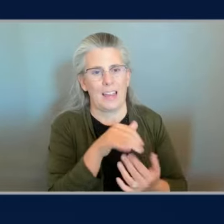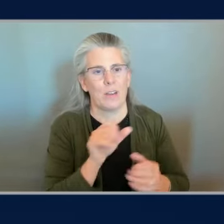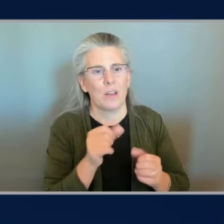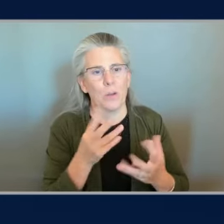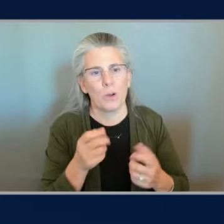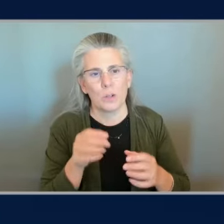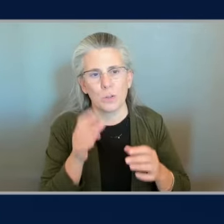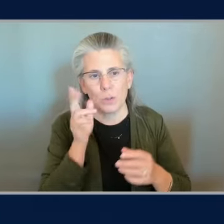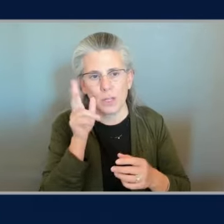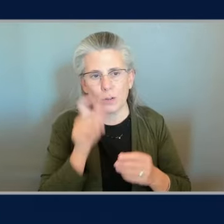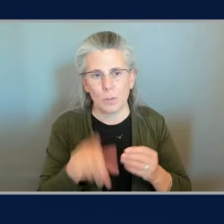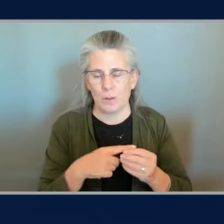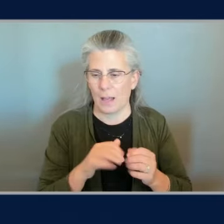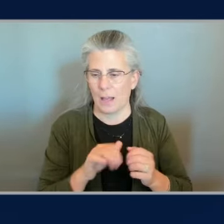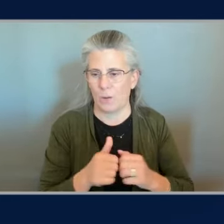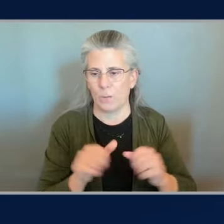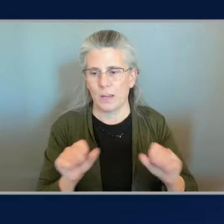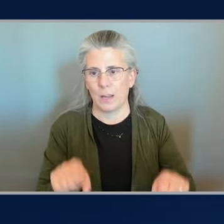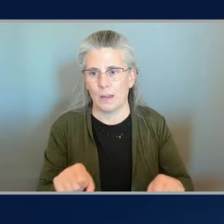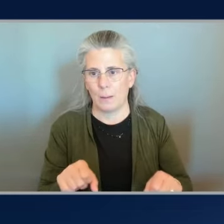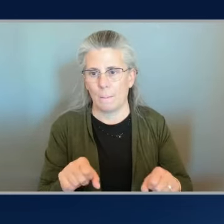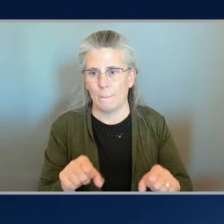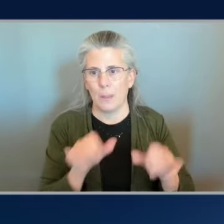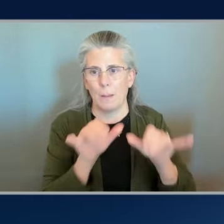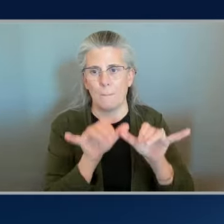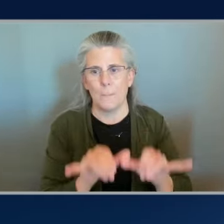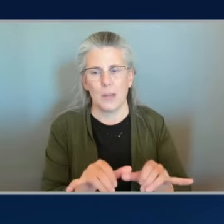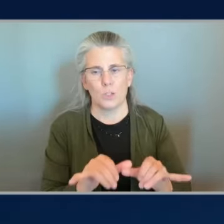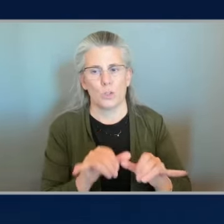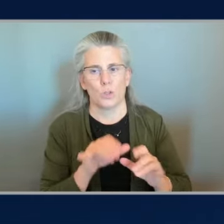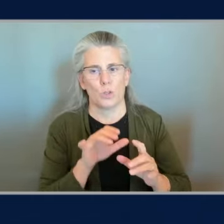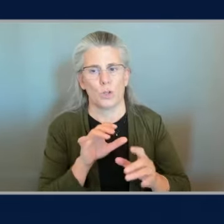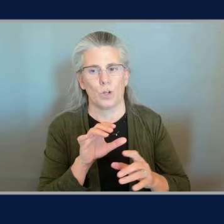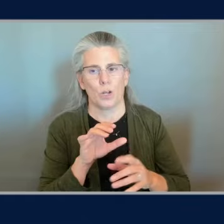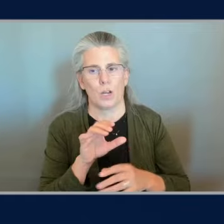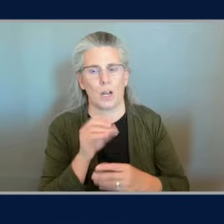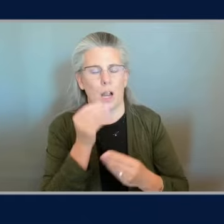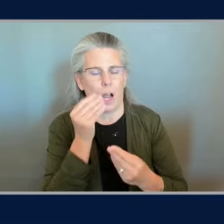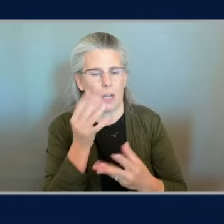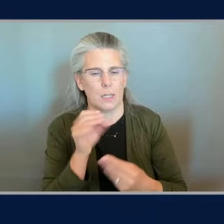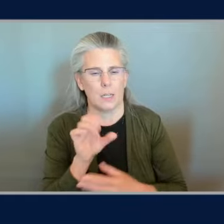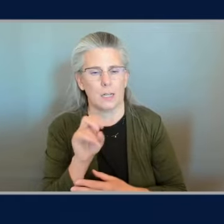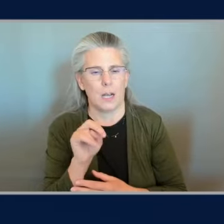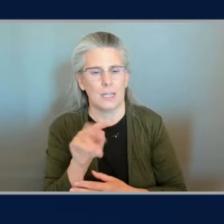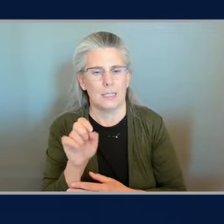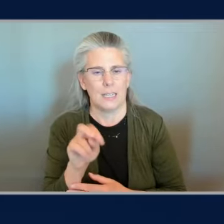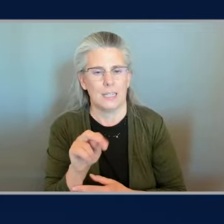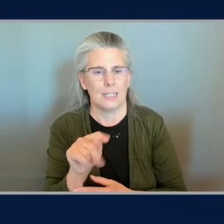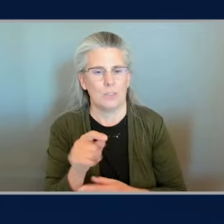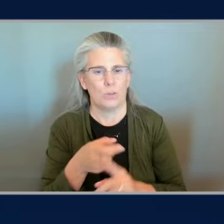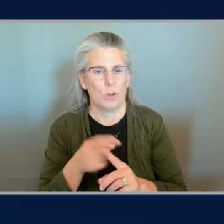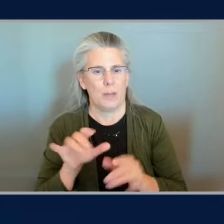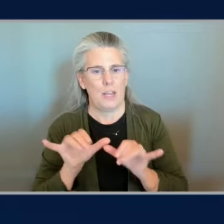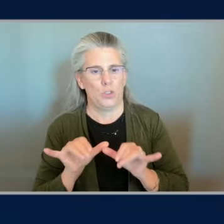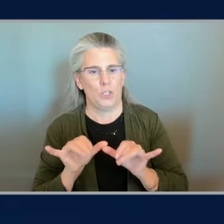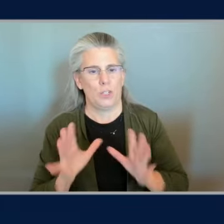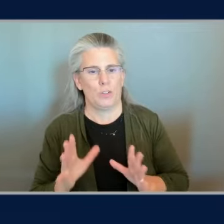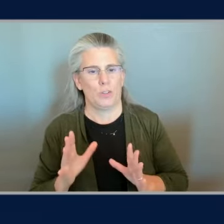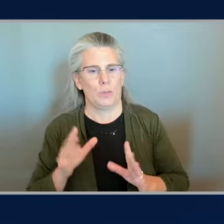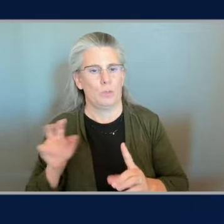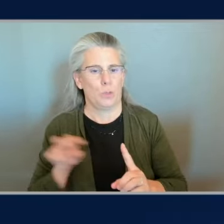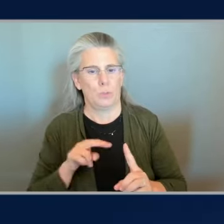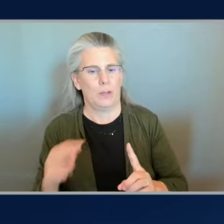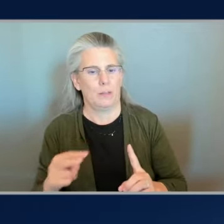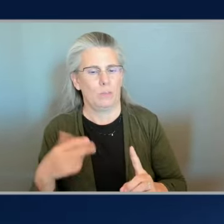efficiency of content you know for travel guys like that already is fascinating to me from like an engineering perspective uh let alone